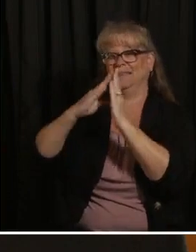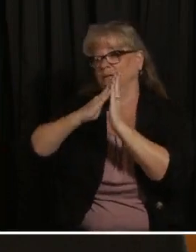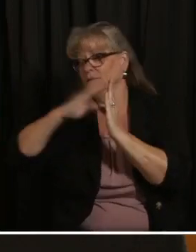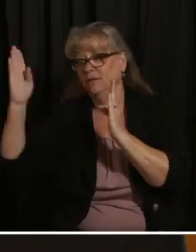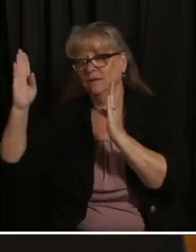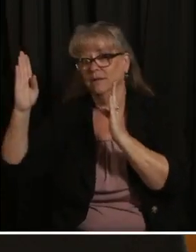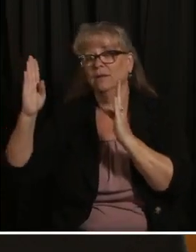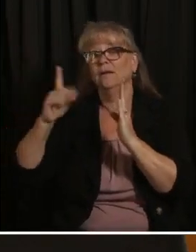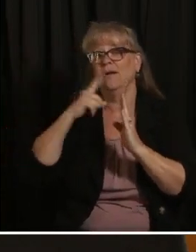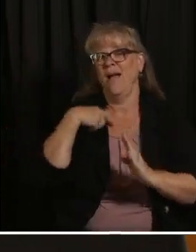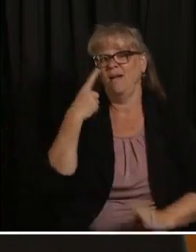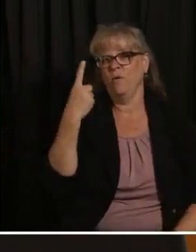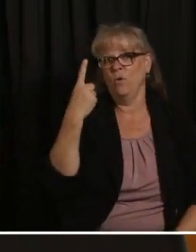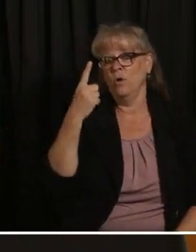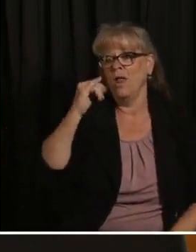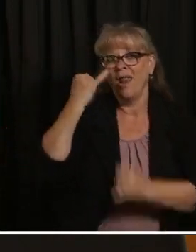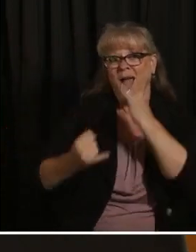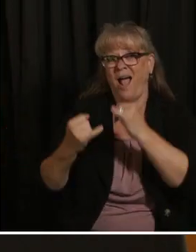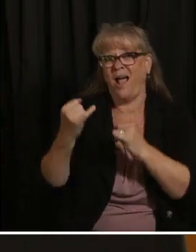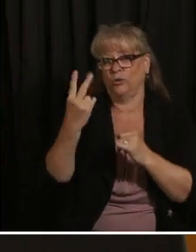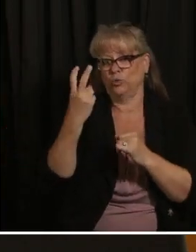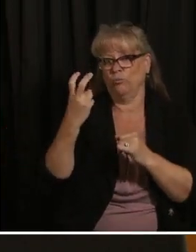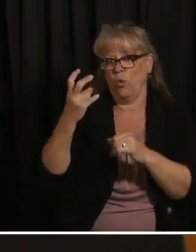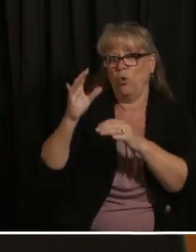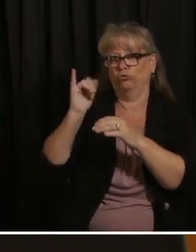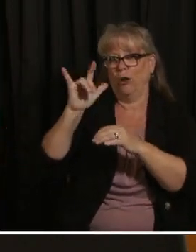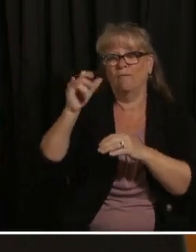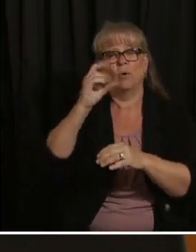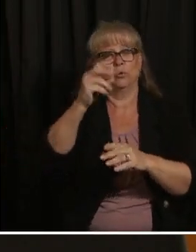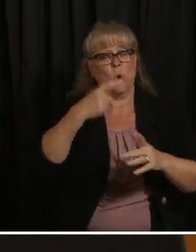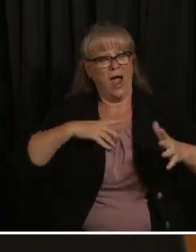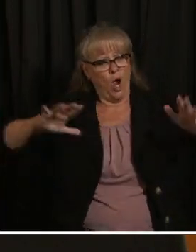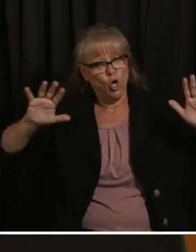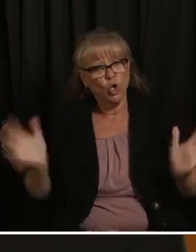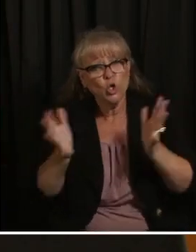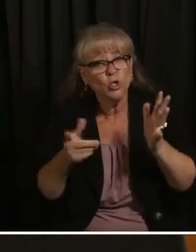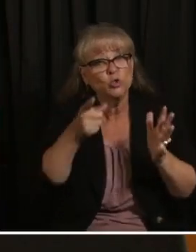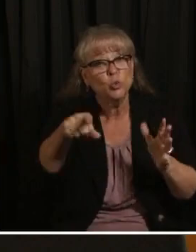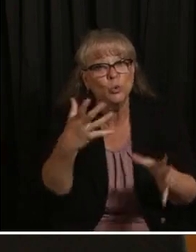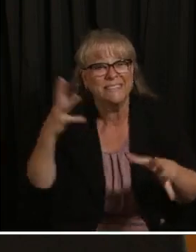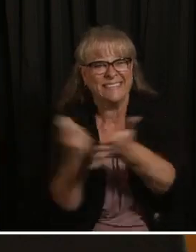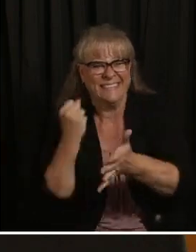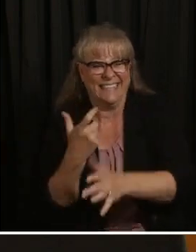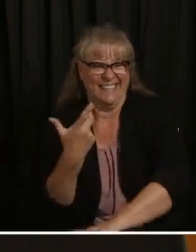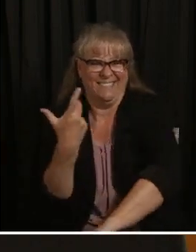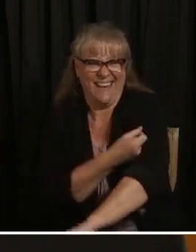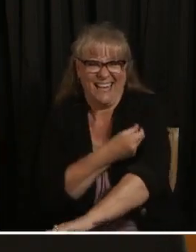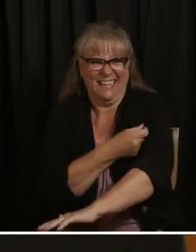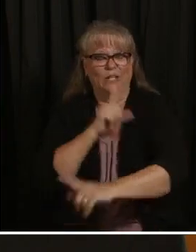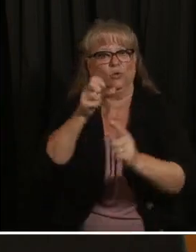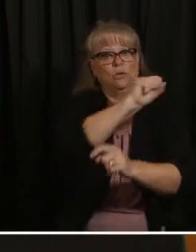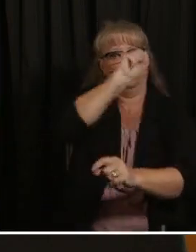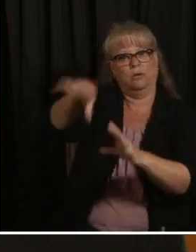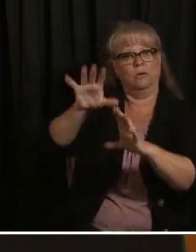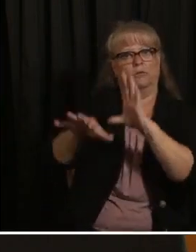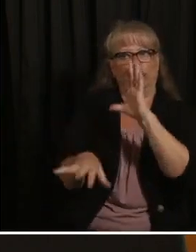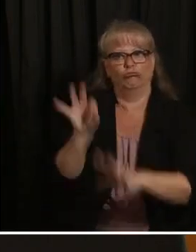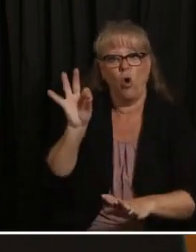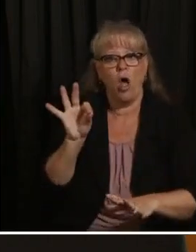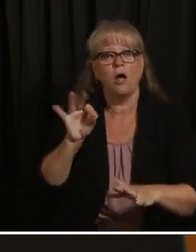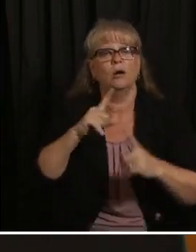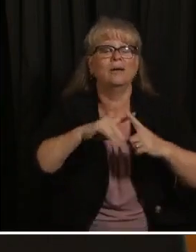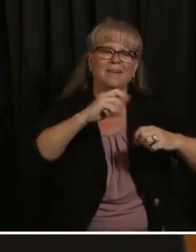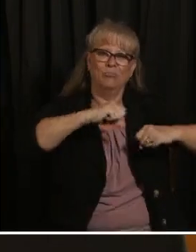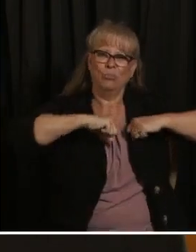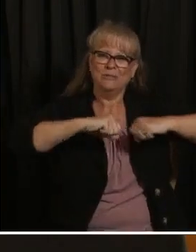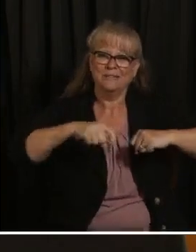it's the right thing to do it protects your health if protecting yourself and your family isn't enough maybe the fifty thousand or million dollars will get